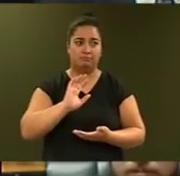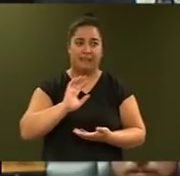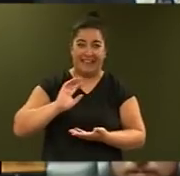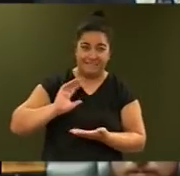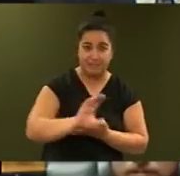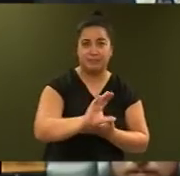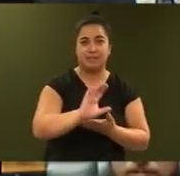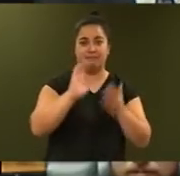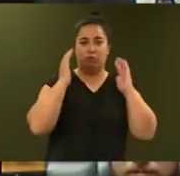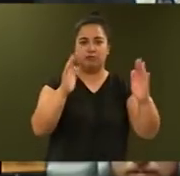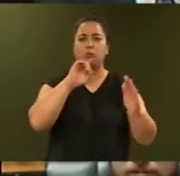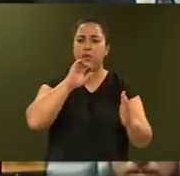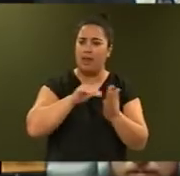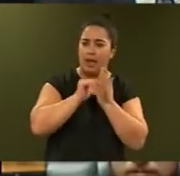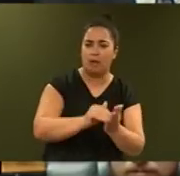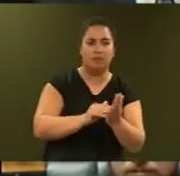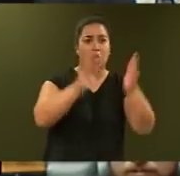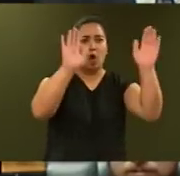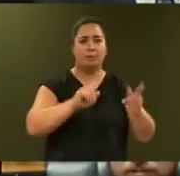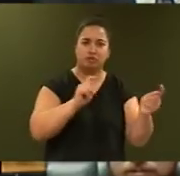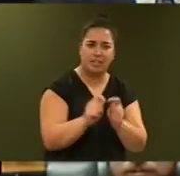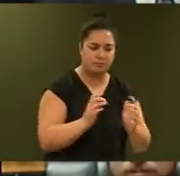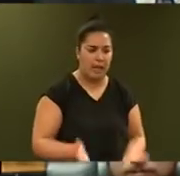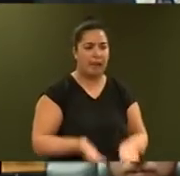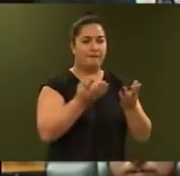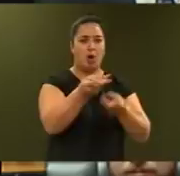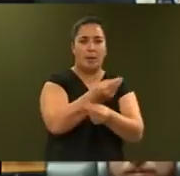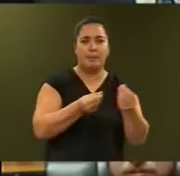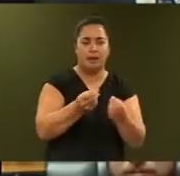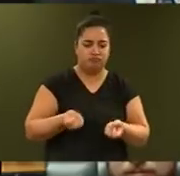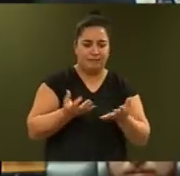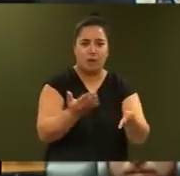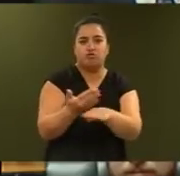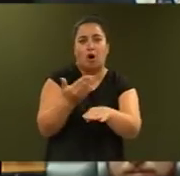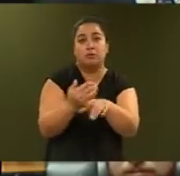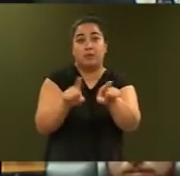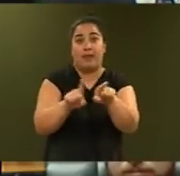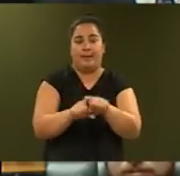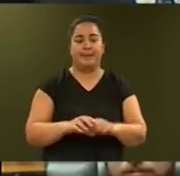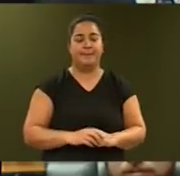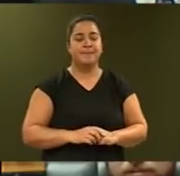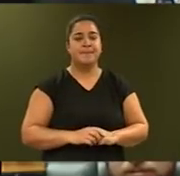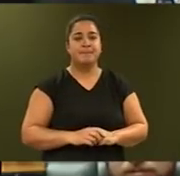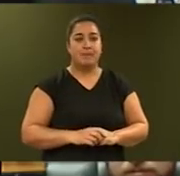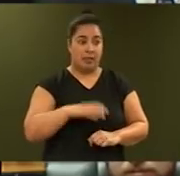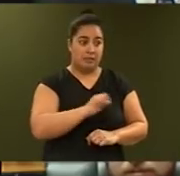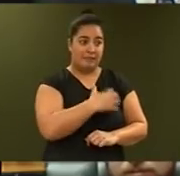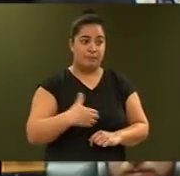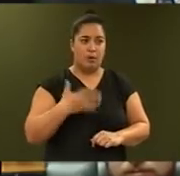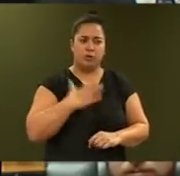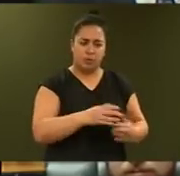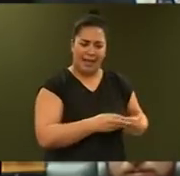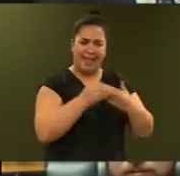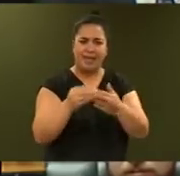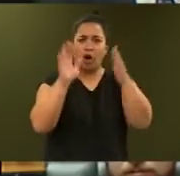with climate change, lift our economy and provide employment. Mr Speaker, this Government wants to be a leader on climate change